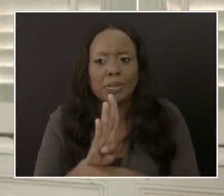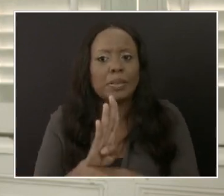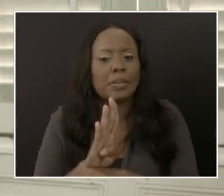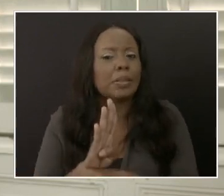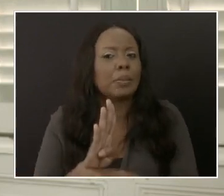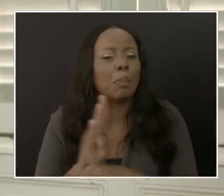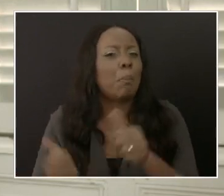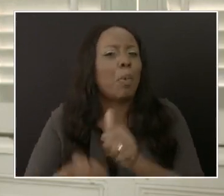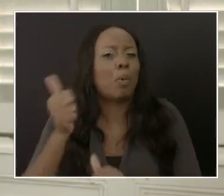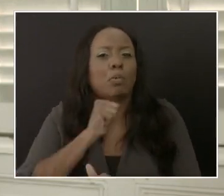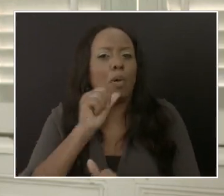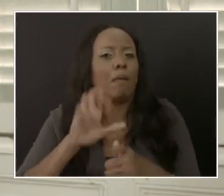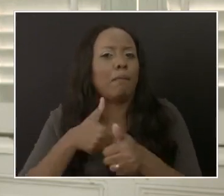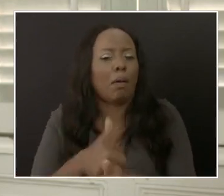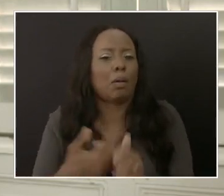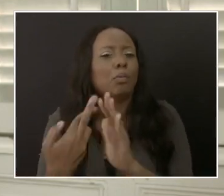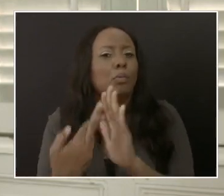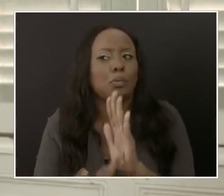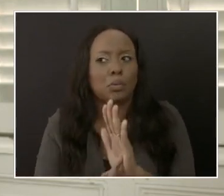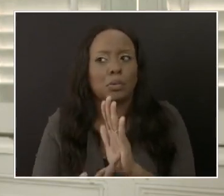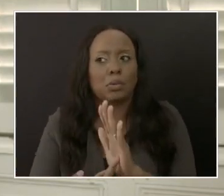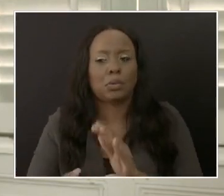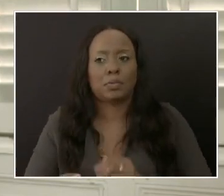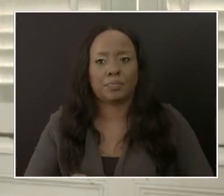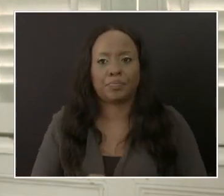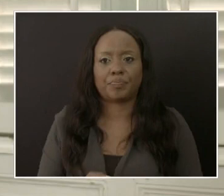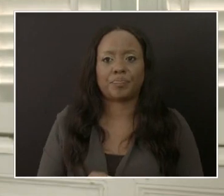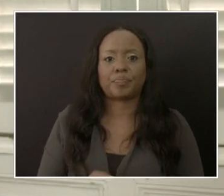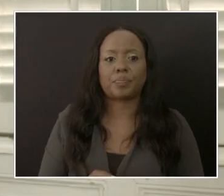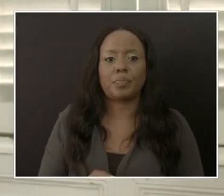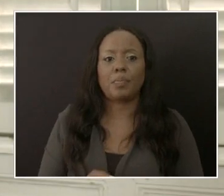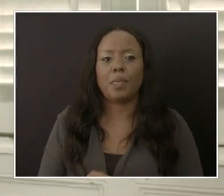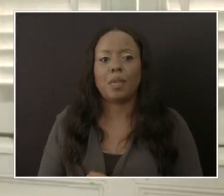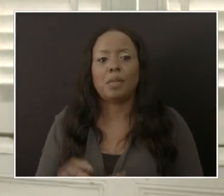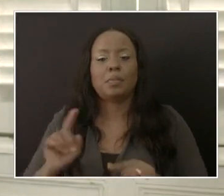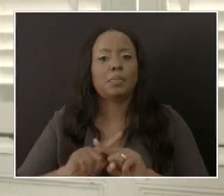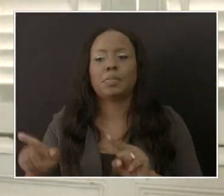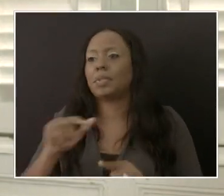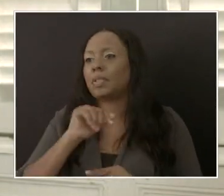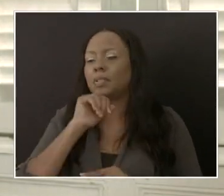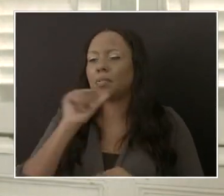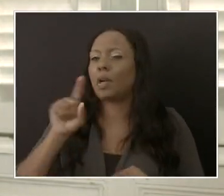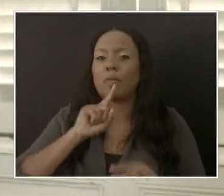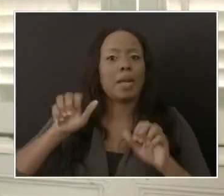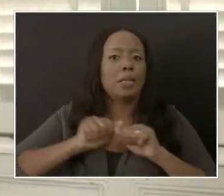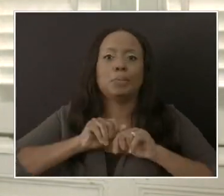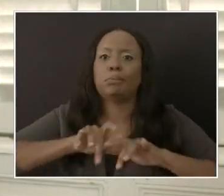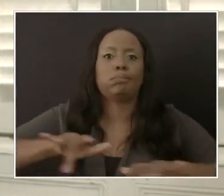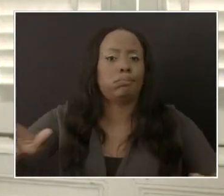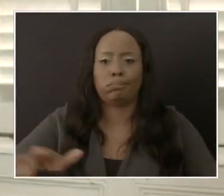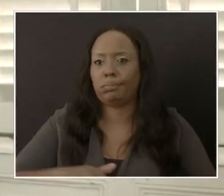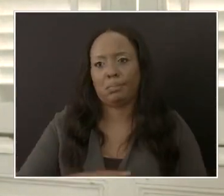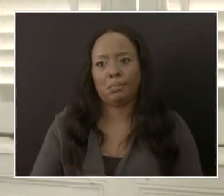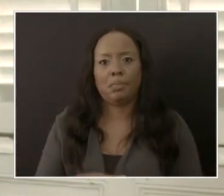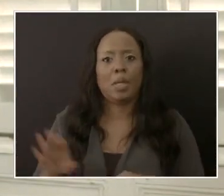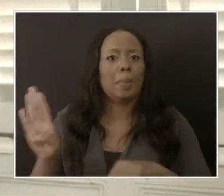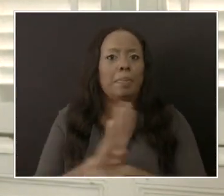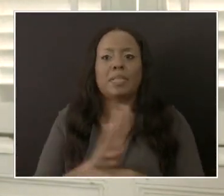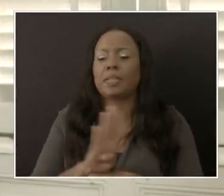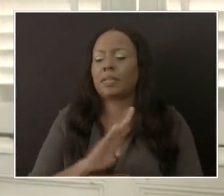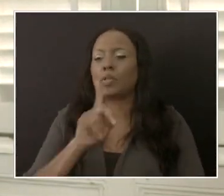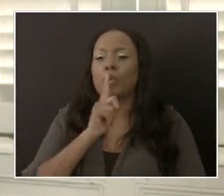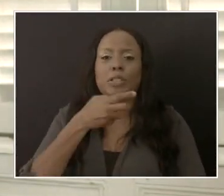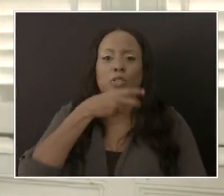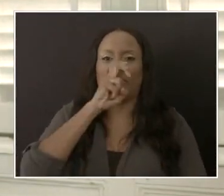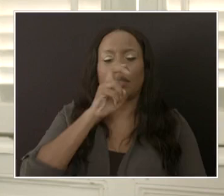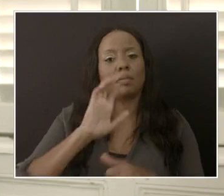And this is not um this is as not as widespread as it used to be in the past. So we are seeing lots